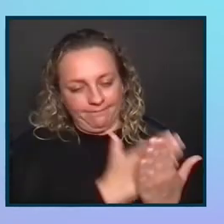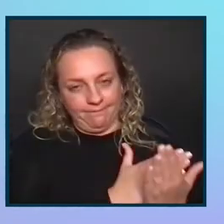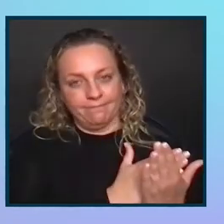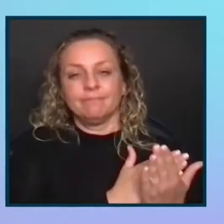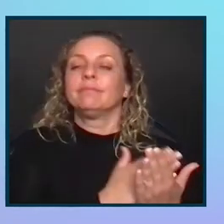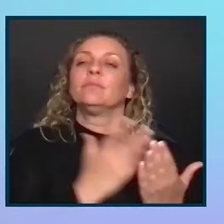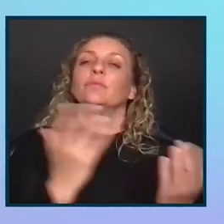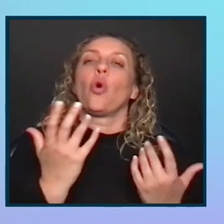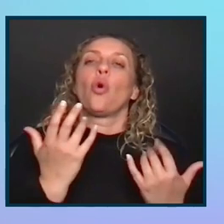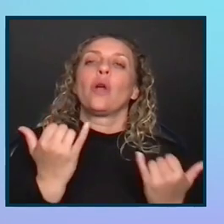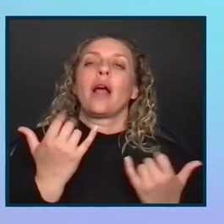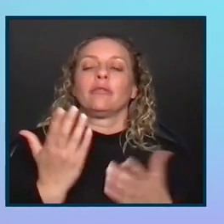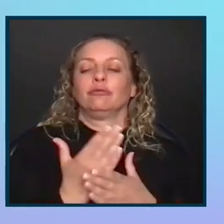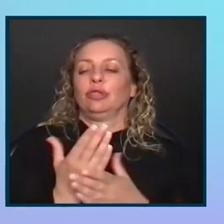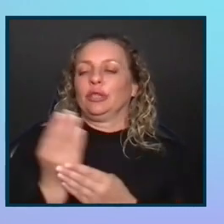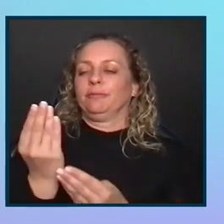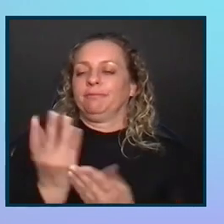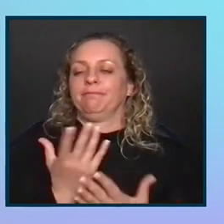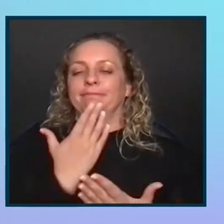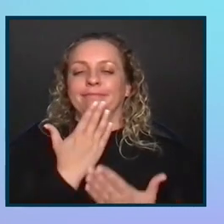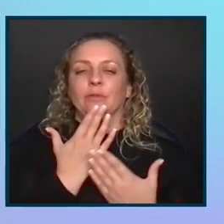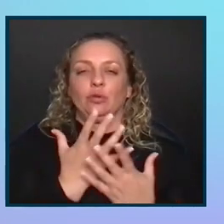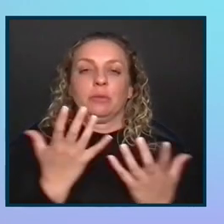So yes, we do have lots of questions.